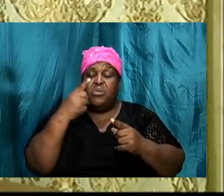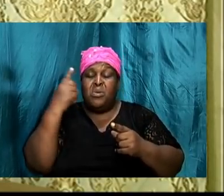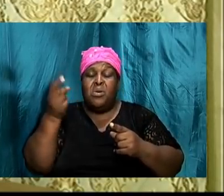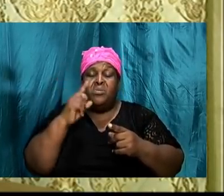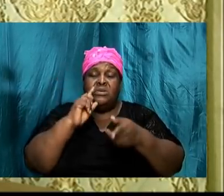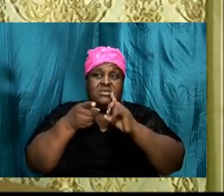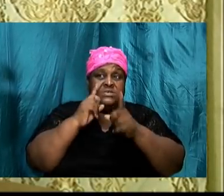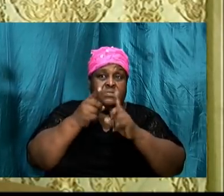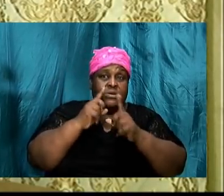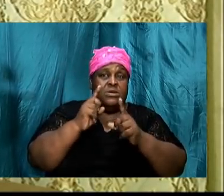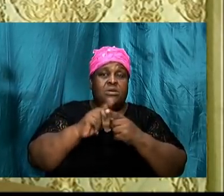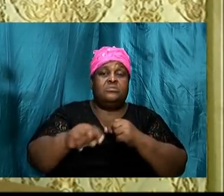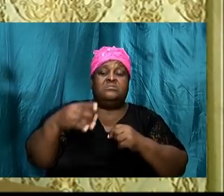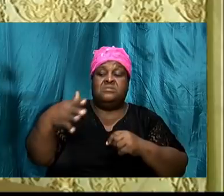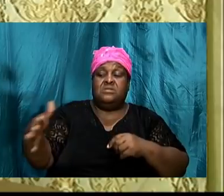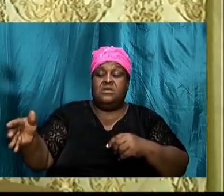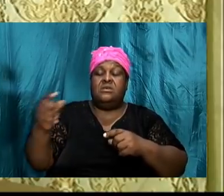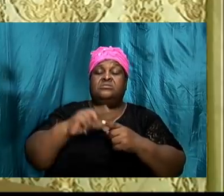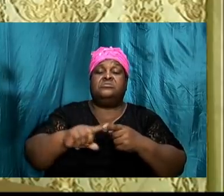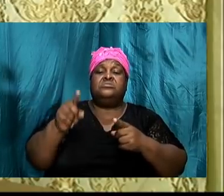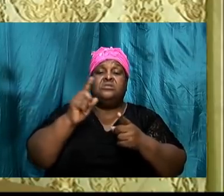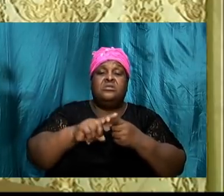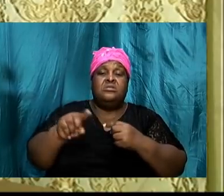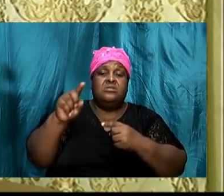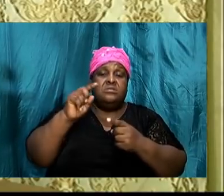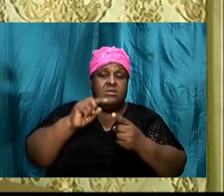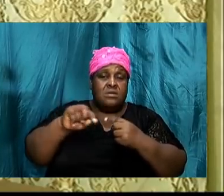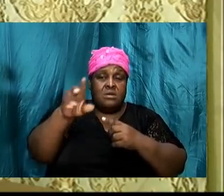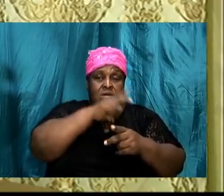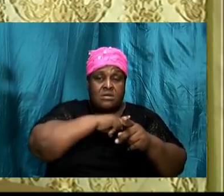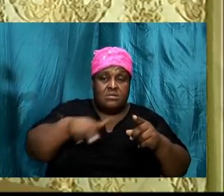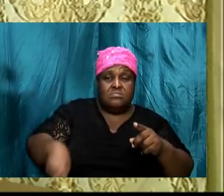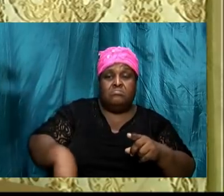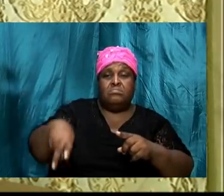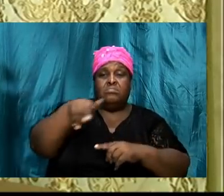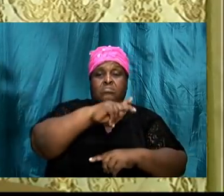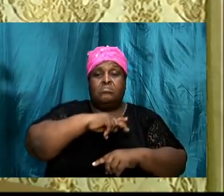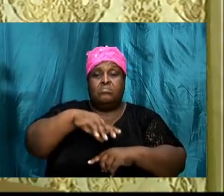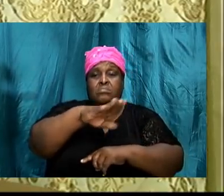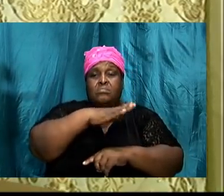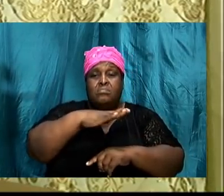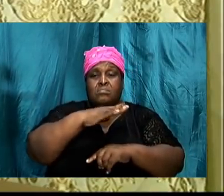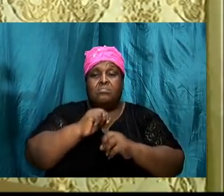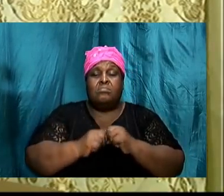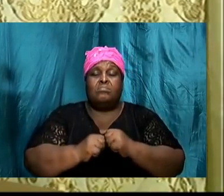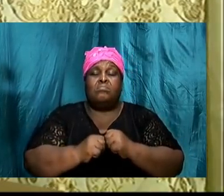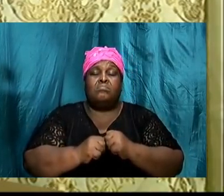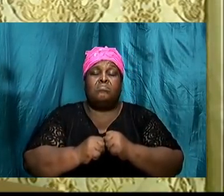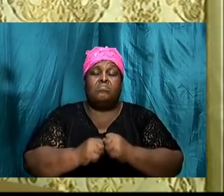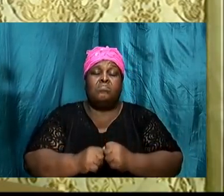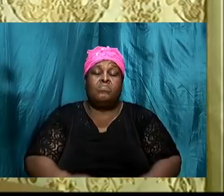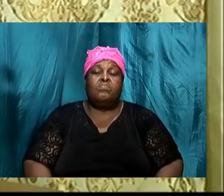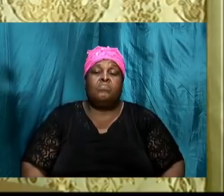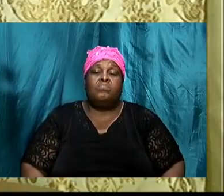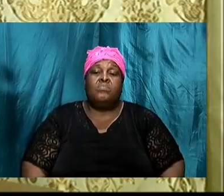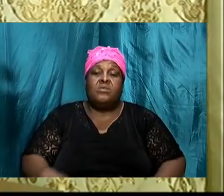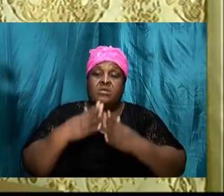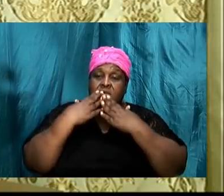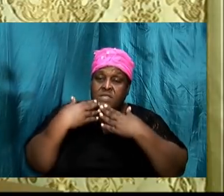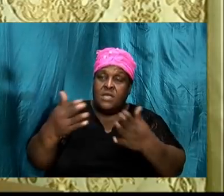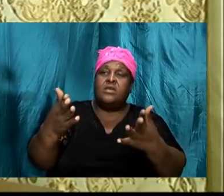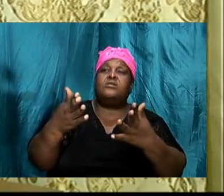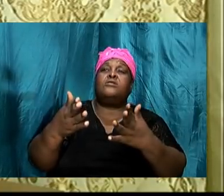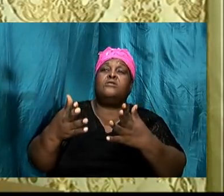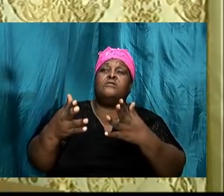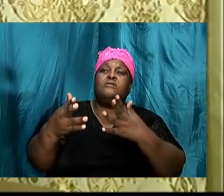things pertaining to the kingdom. You know, and I thank you for, you know, just tuning in